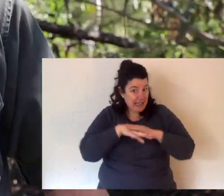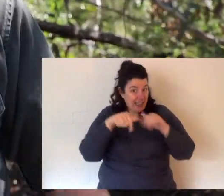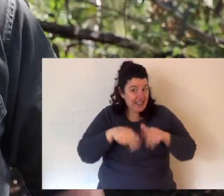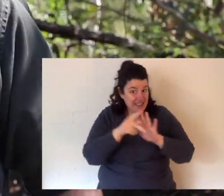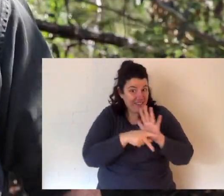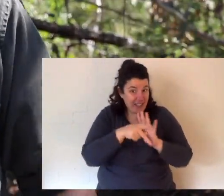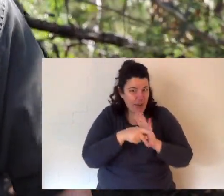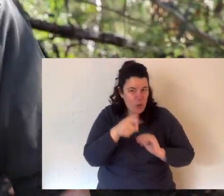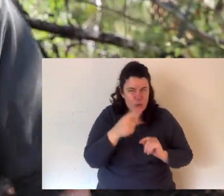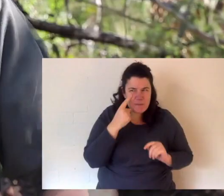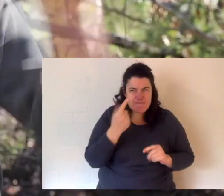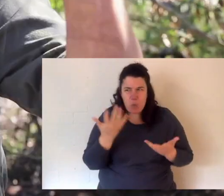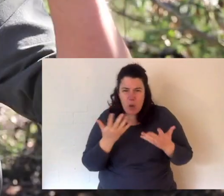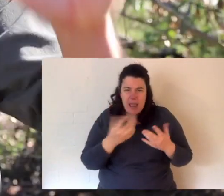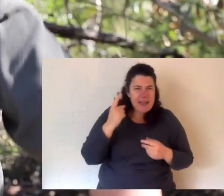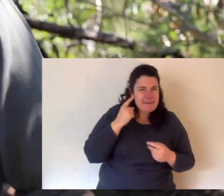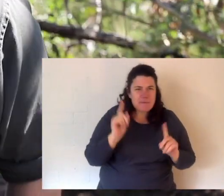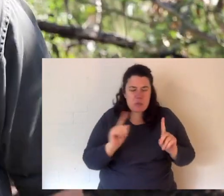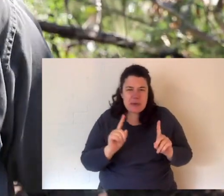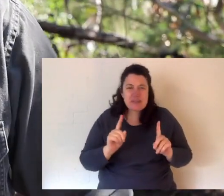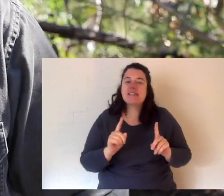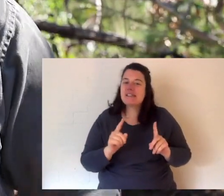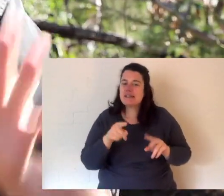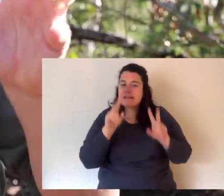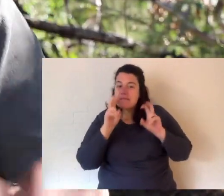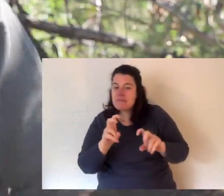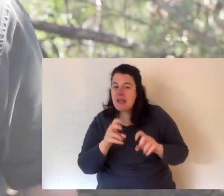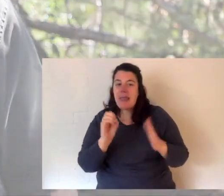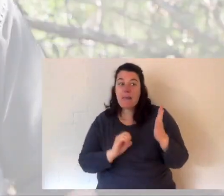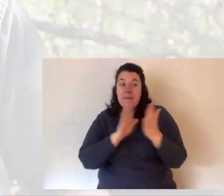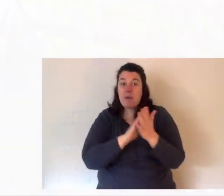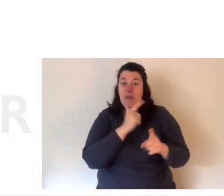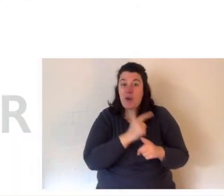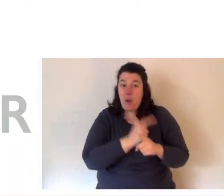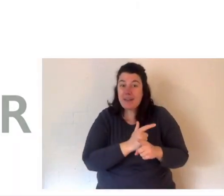and you tell me what it is. That's all for today. Thanks for watching. See you next time.